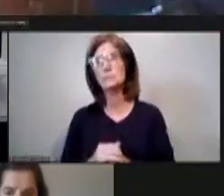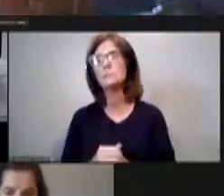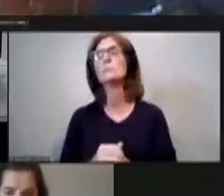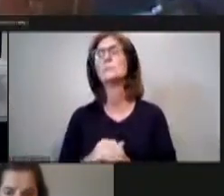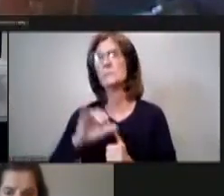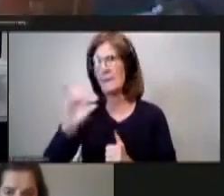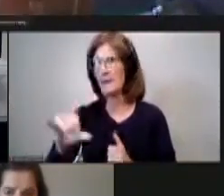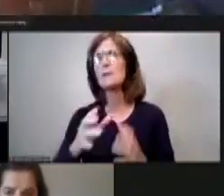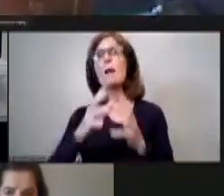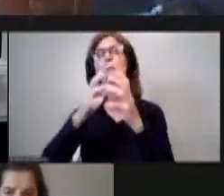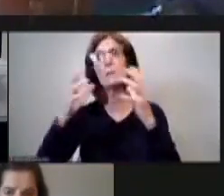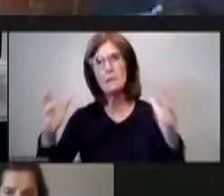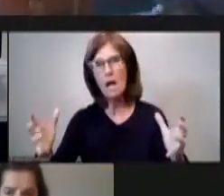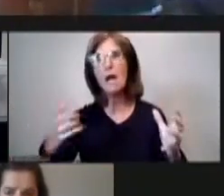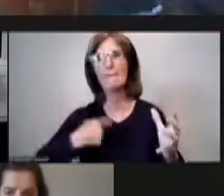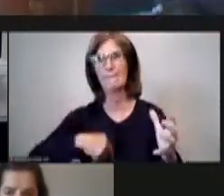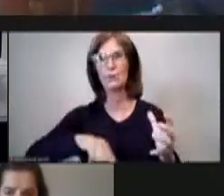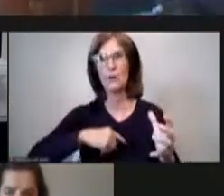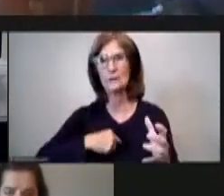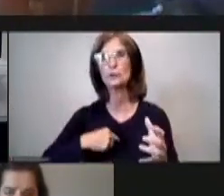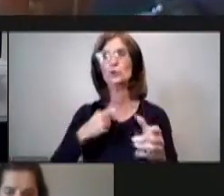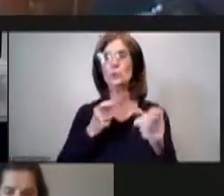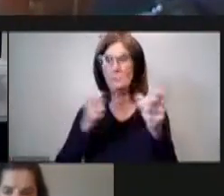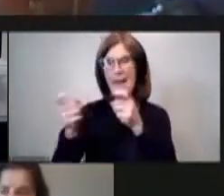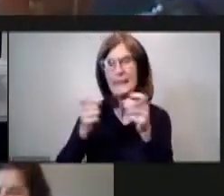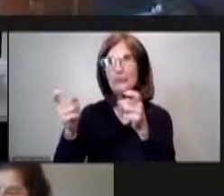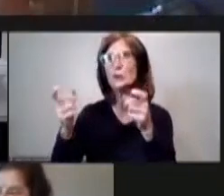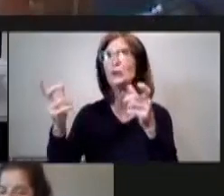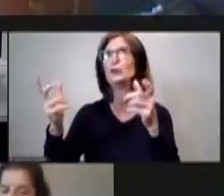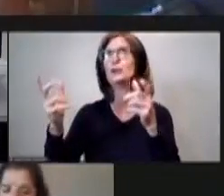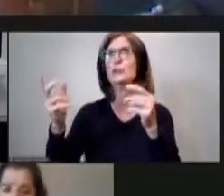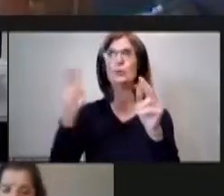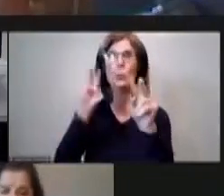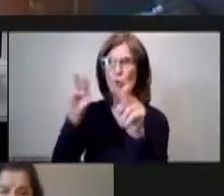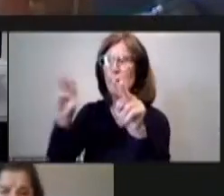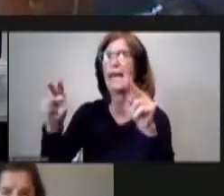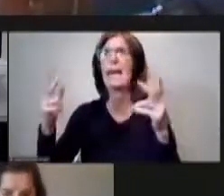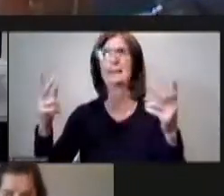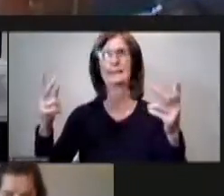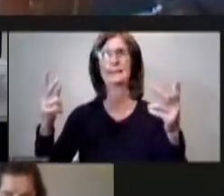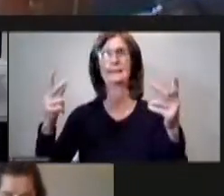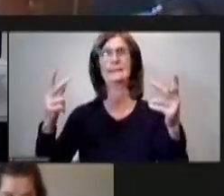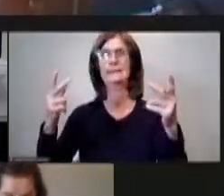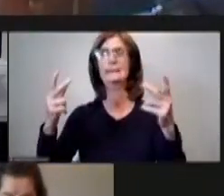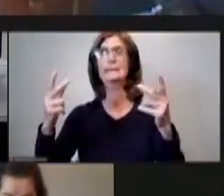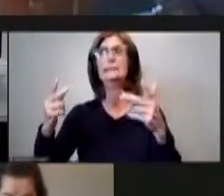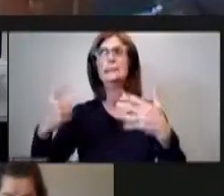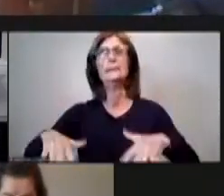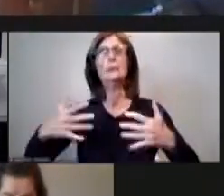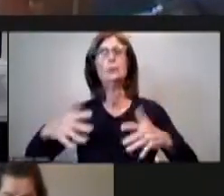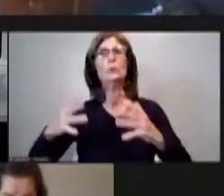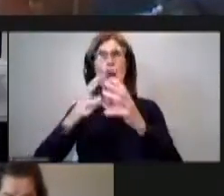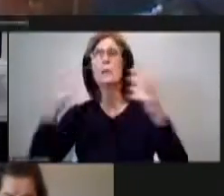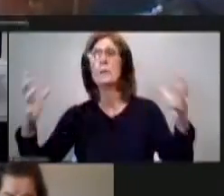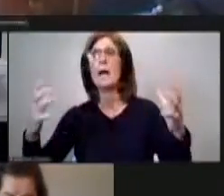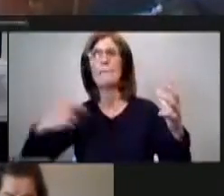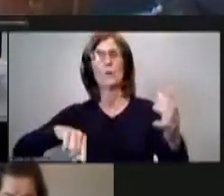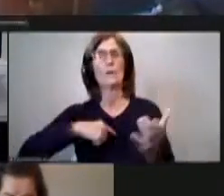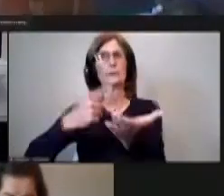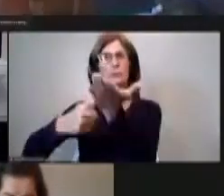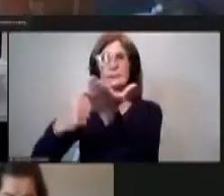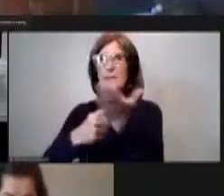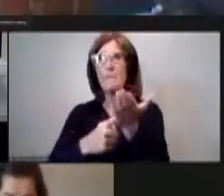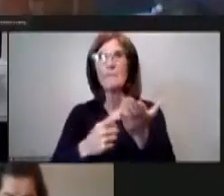in there right there's a lot in there to unpack in terms of project work there's a lot in there to unpack in terms of policy where